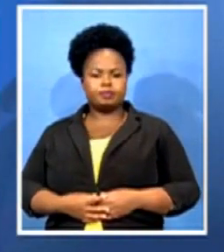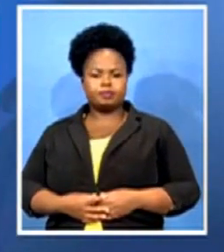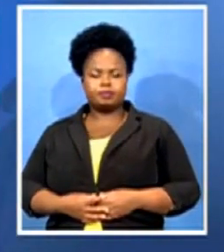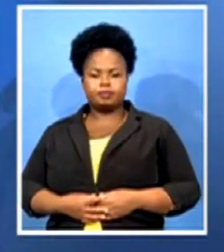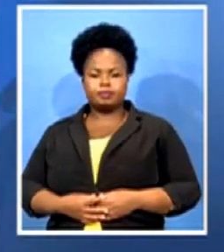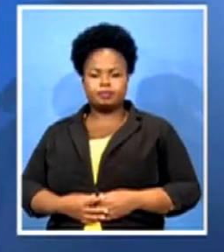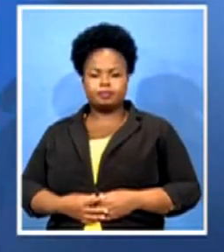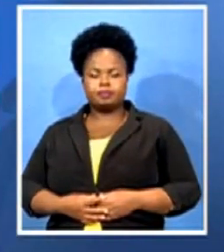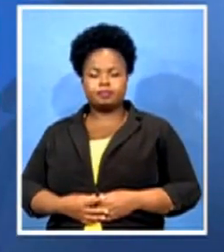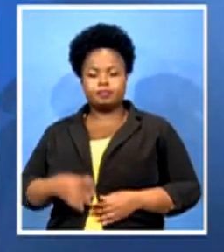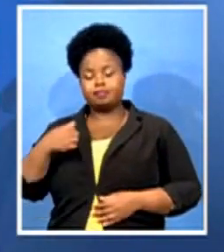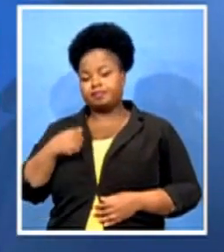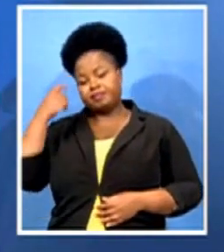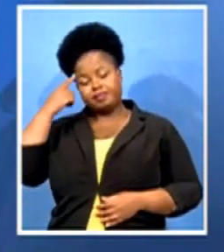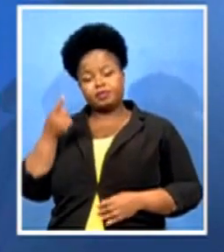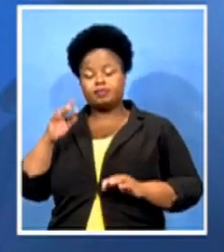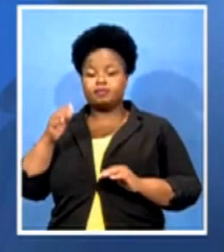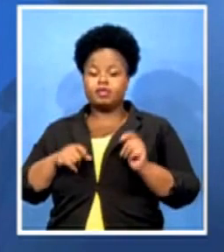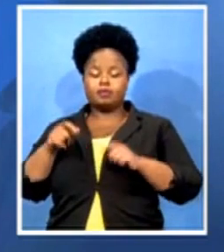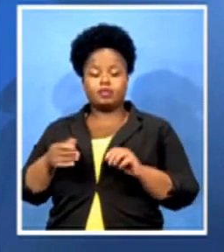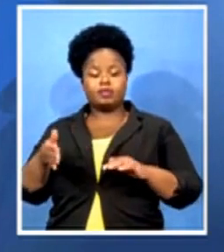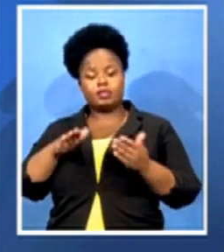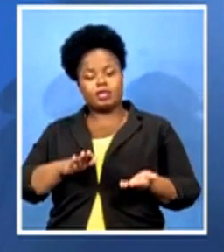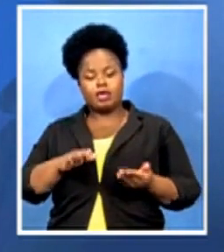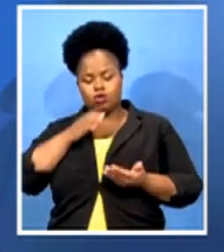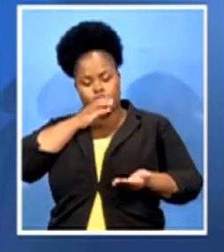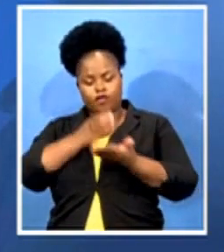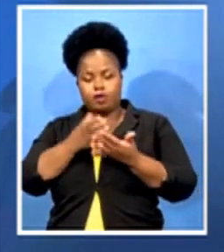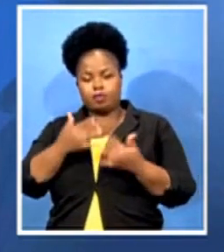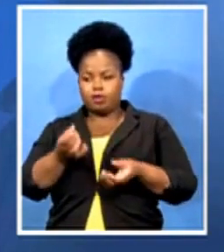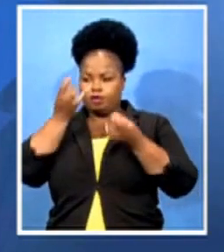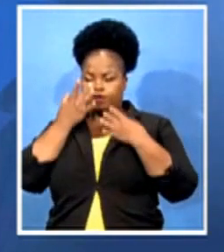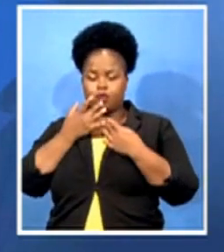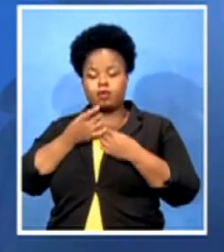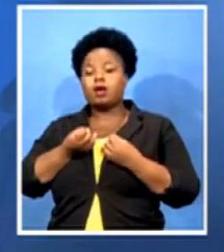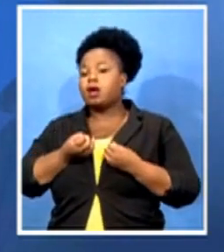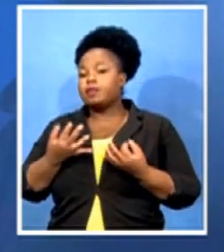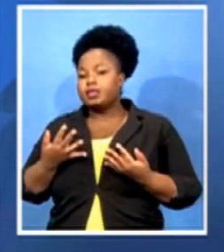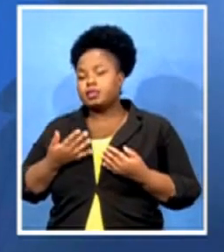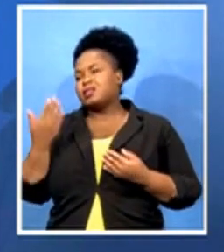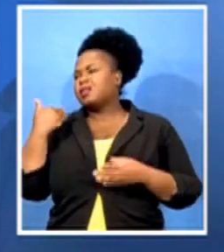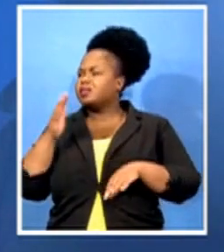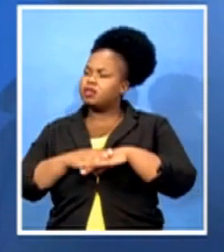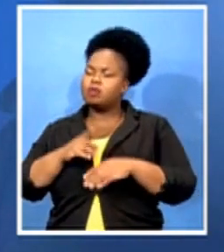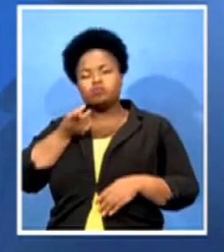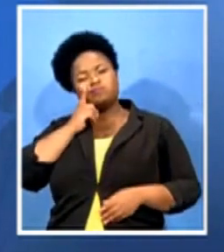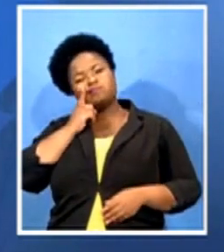have been confirmed to us, the last time when we checked, were at five.